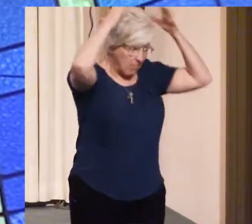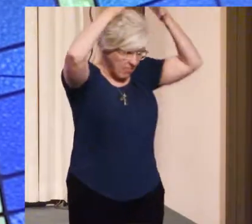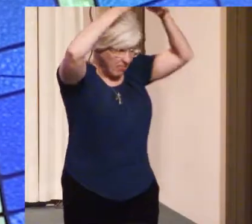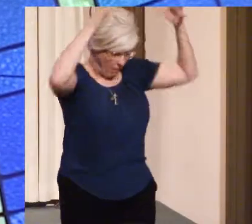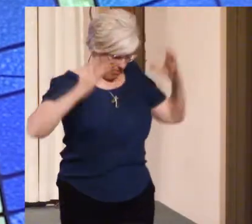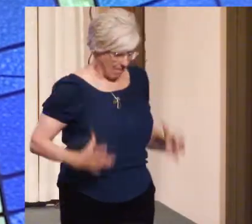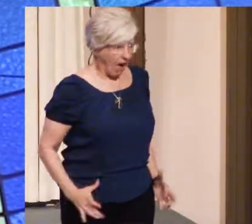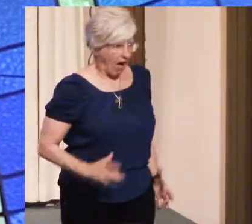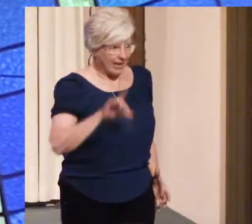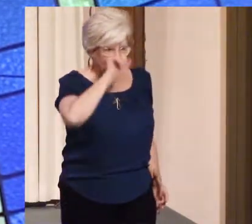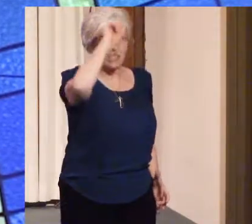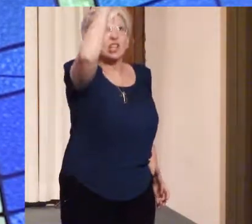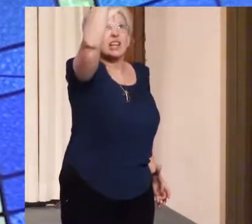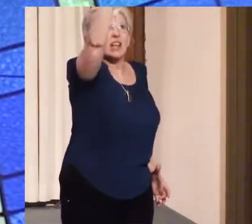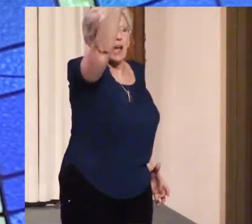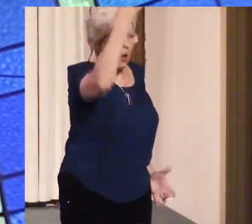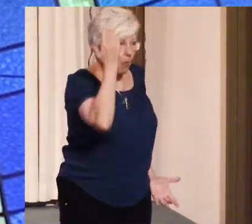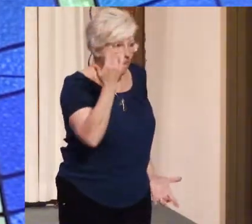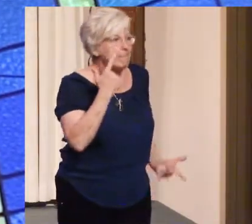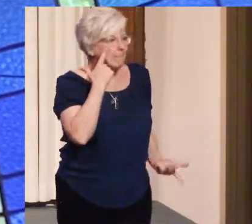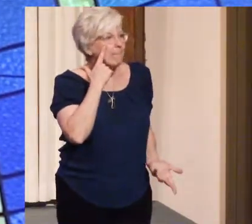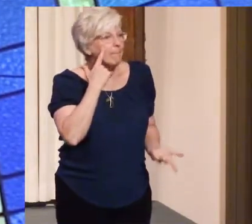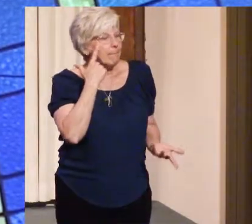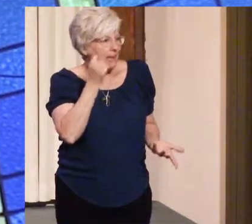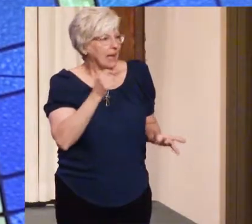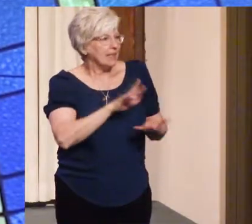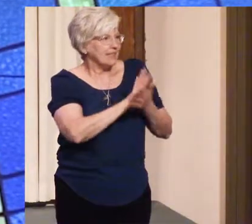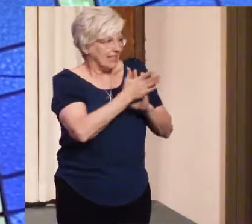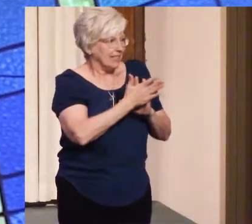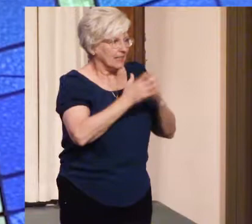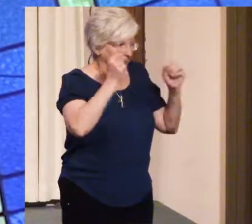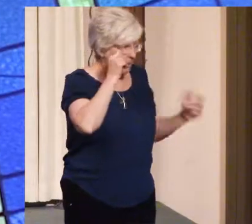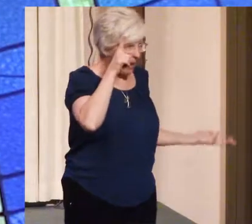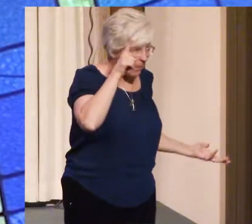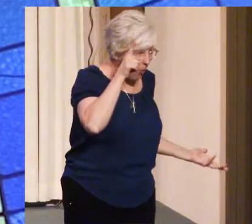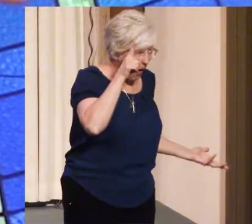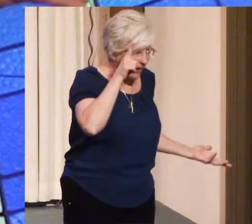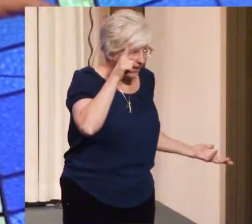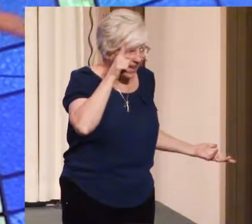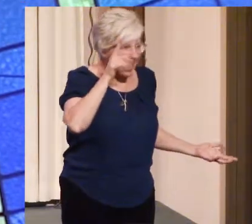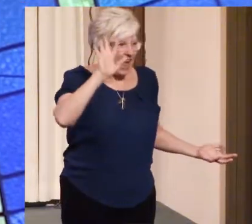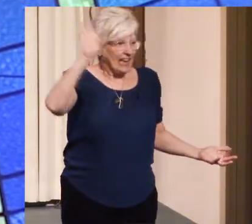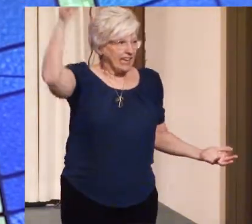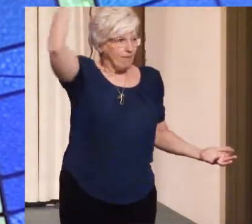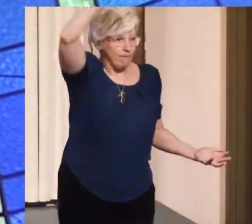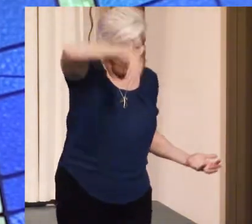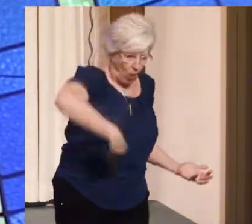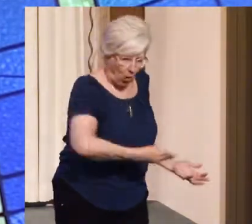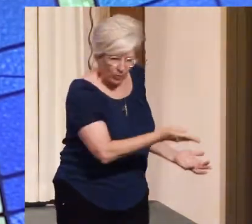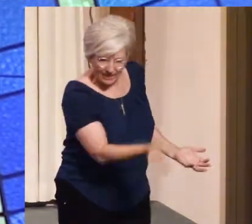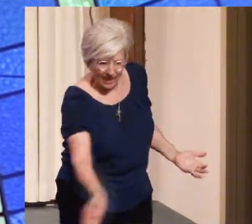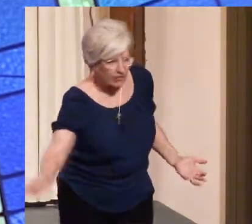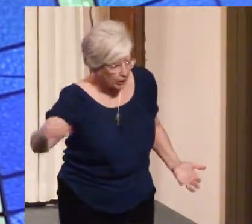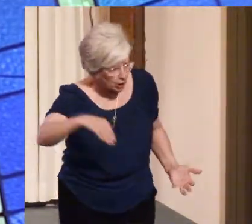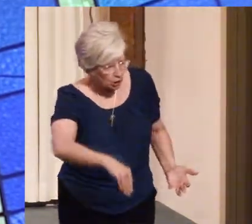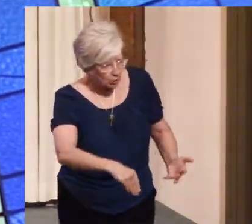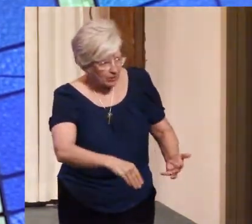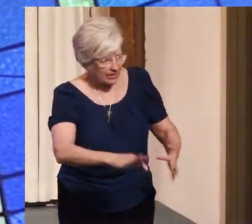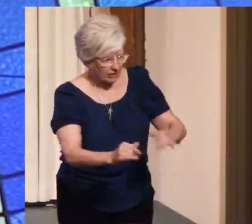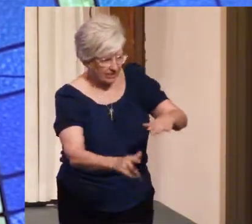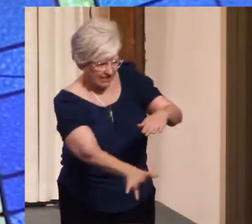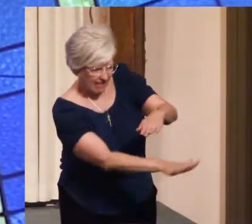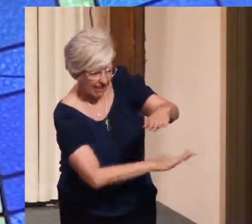awakened. And it flows down a long chute into a huge, like an underground